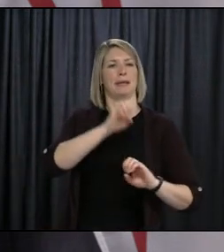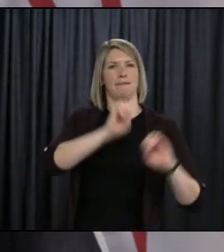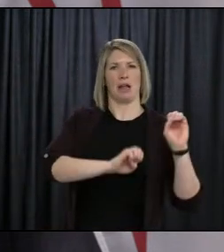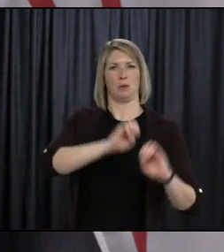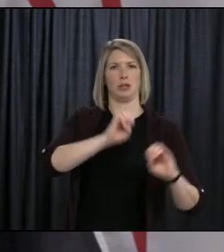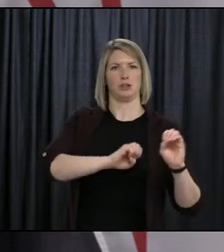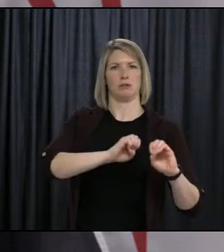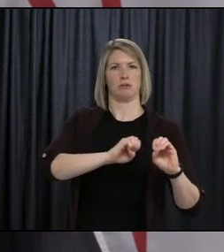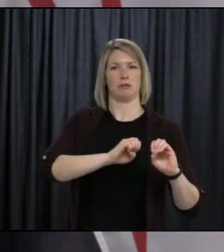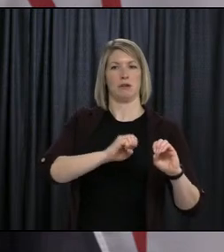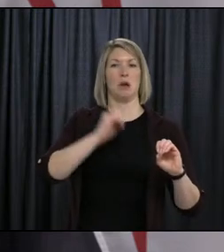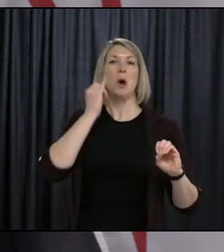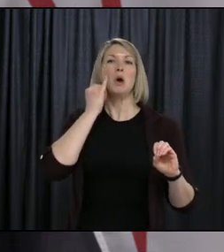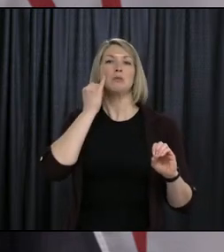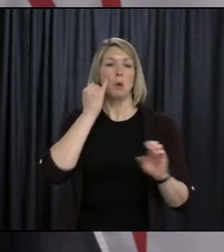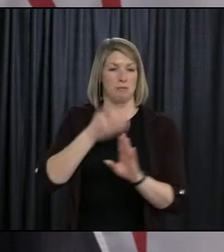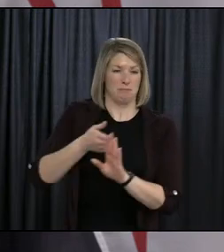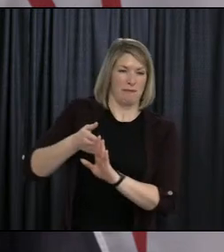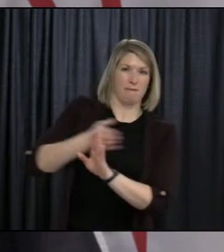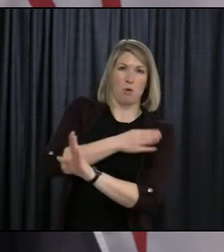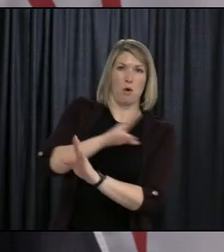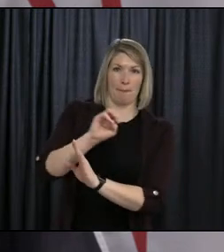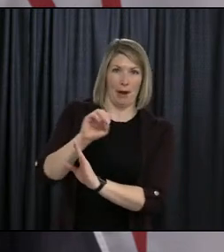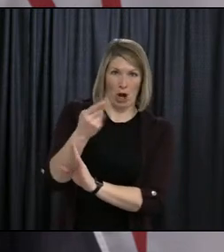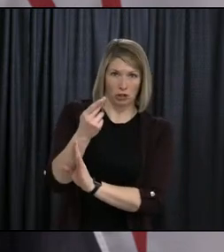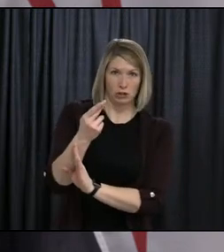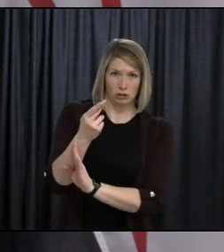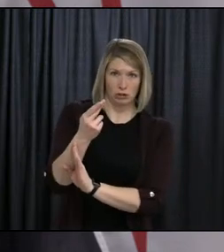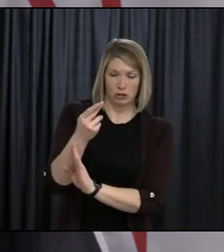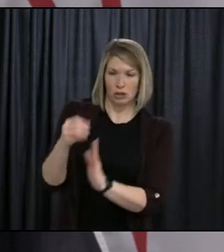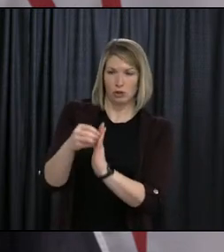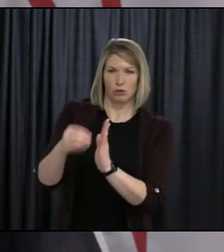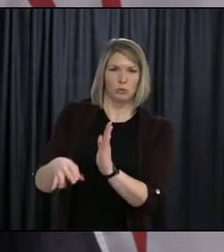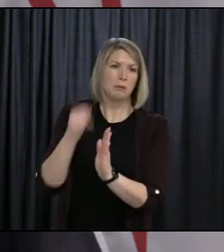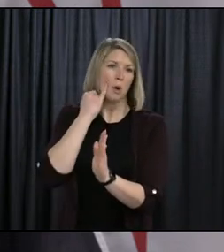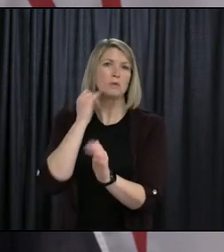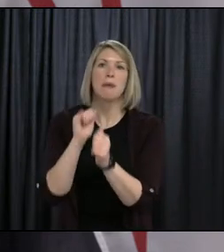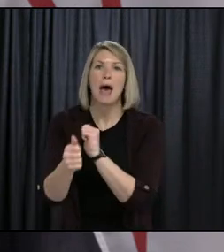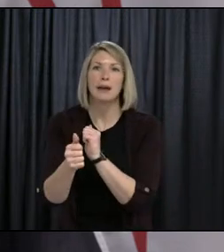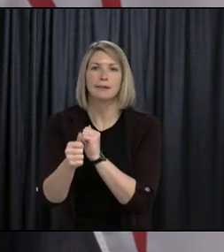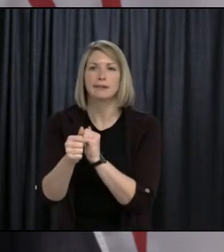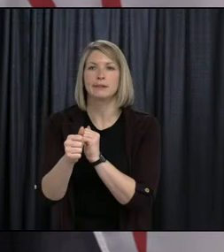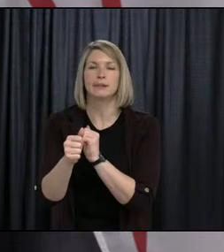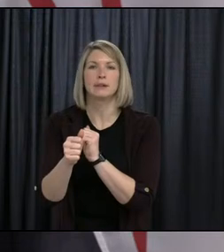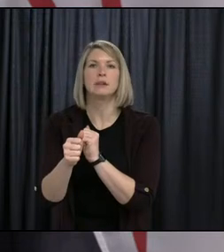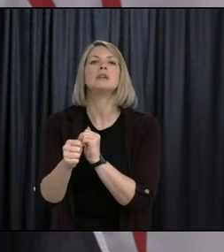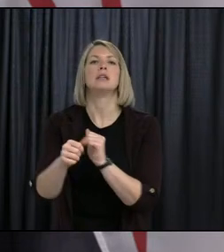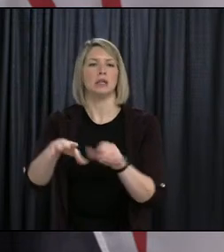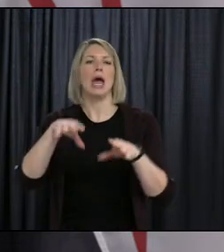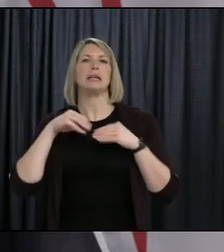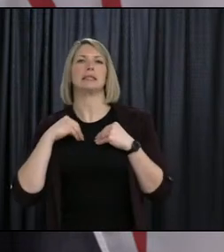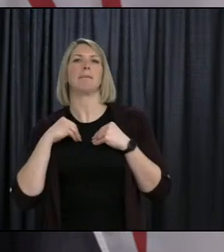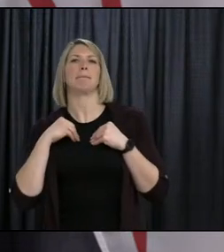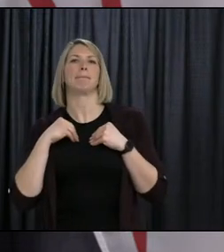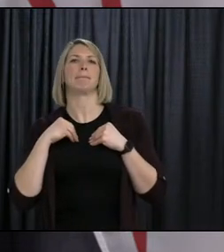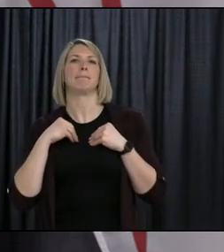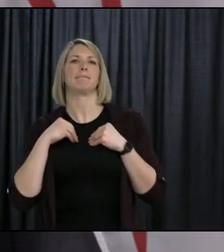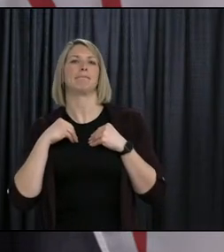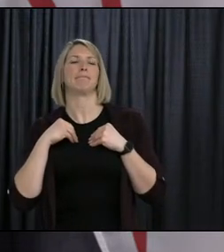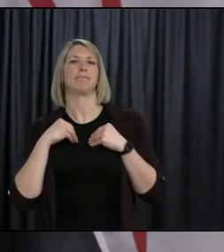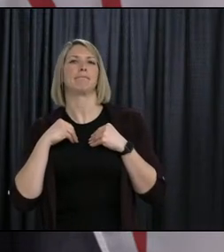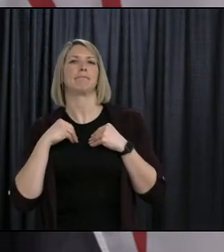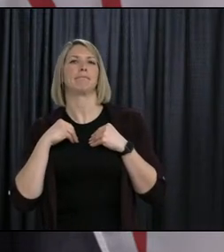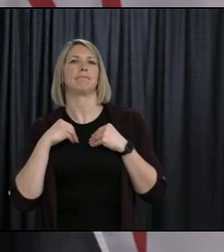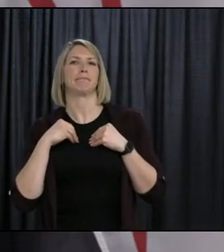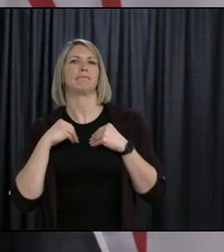had been achieved to that point, if it was a passing grade, would be honored through to the end of the year.